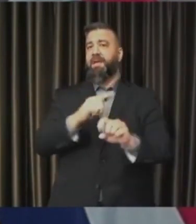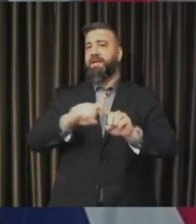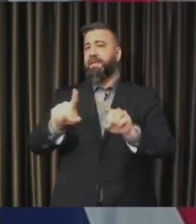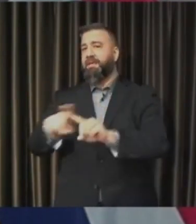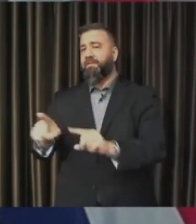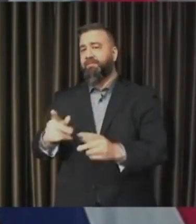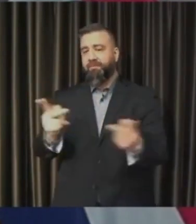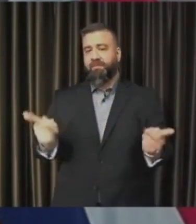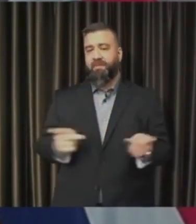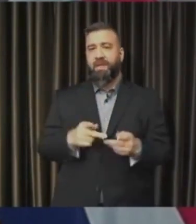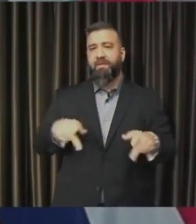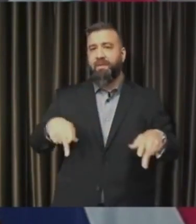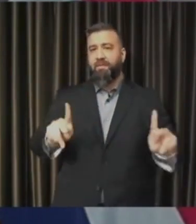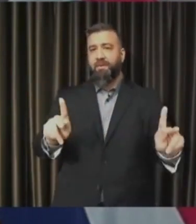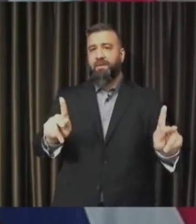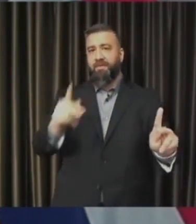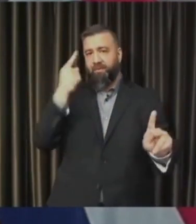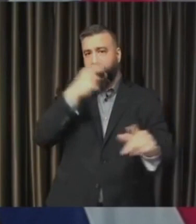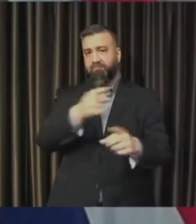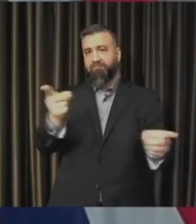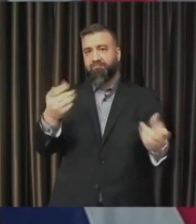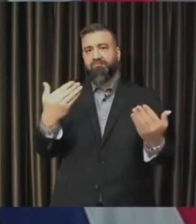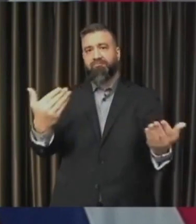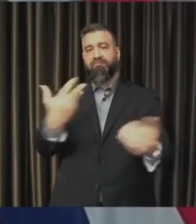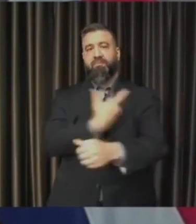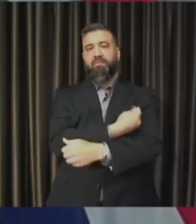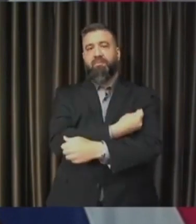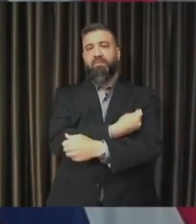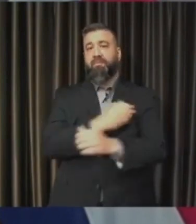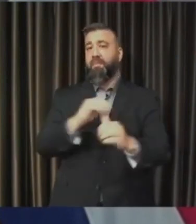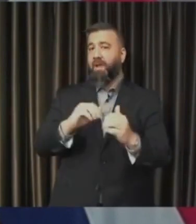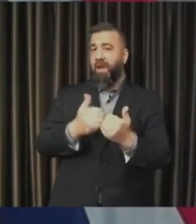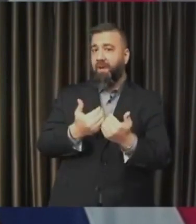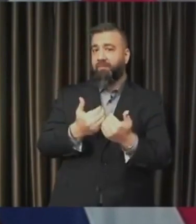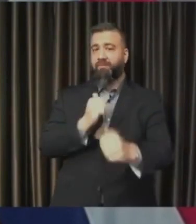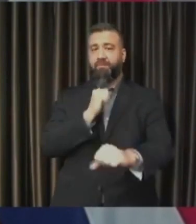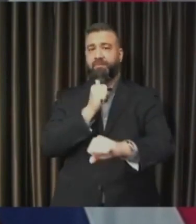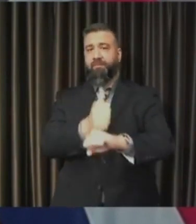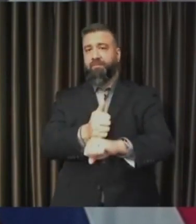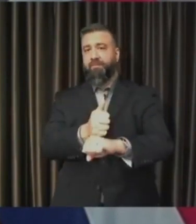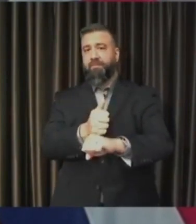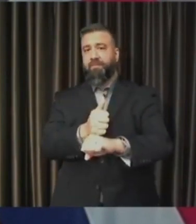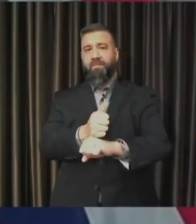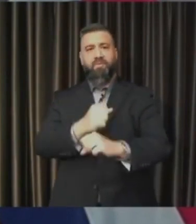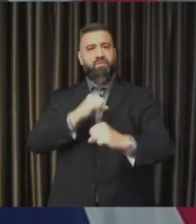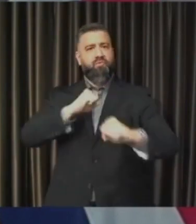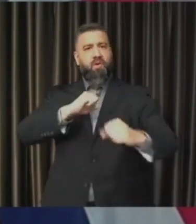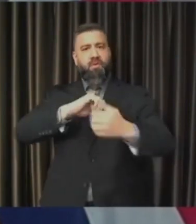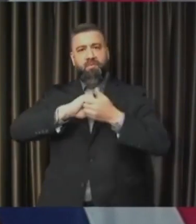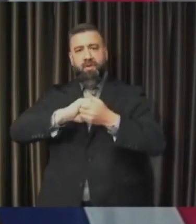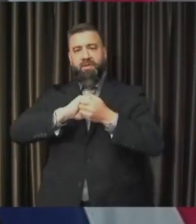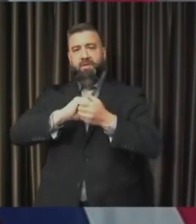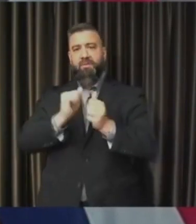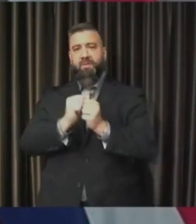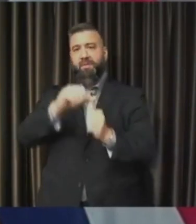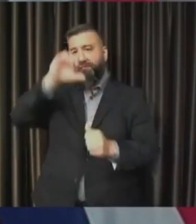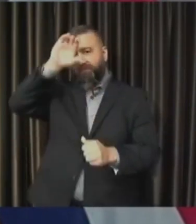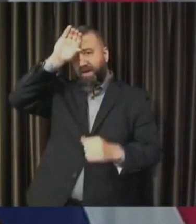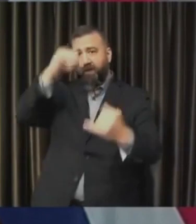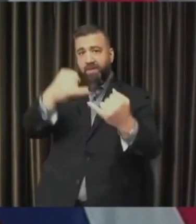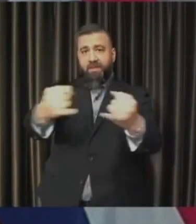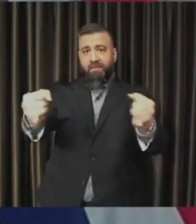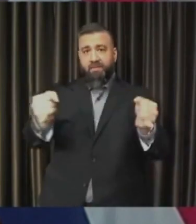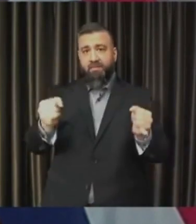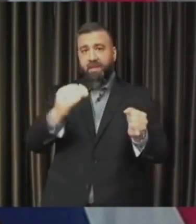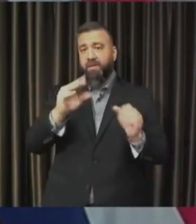opportunities for county residents to get vaccinated. To do this, we have established powerful partnerships with our fire districts and